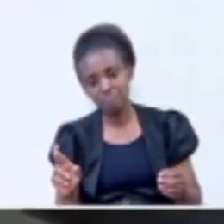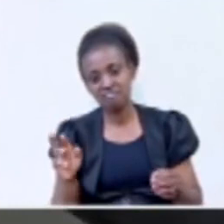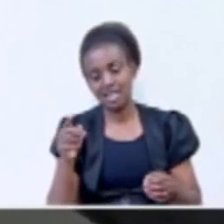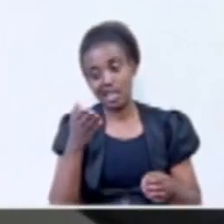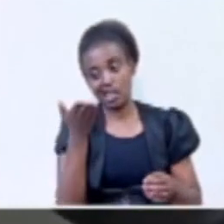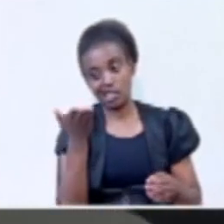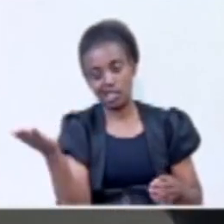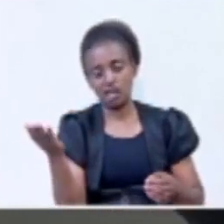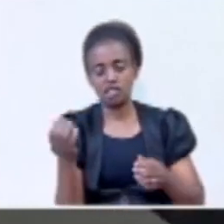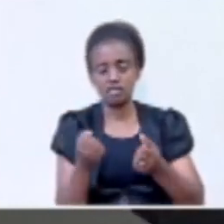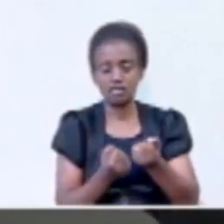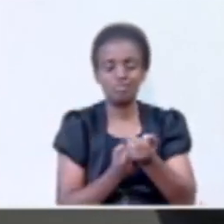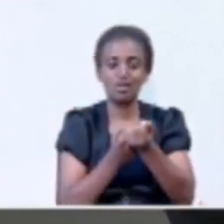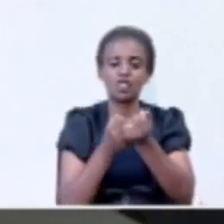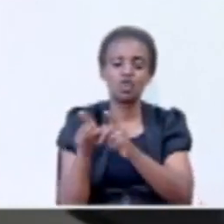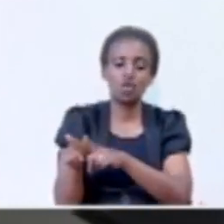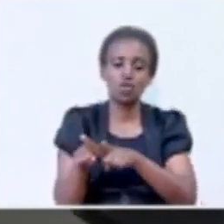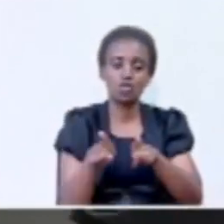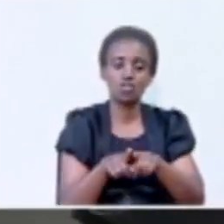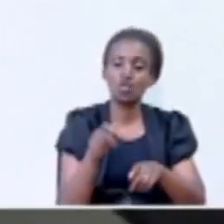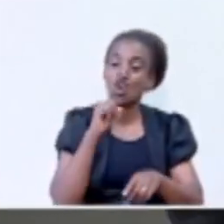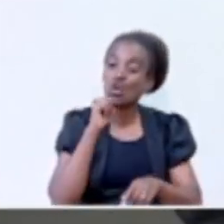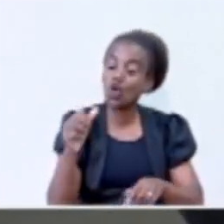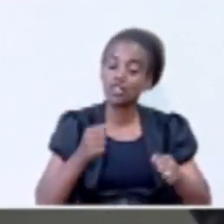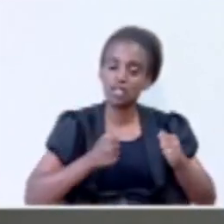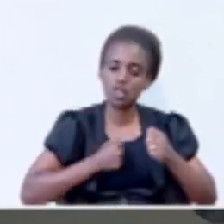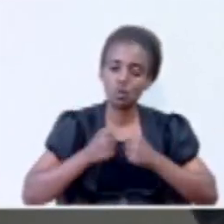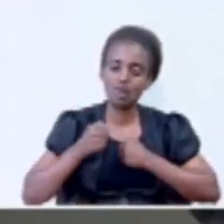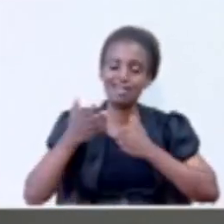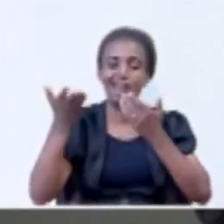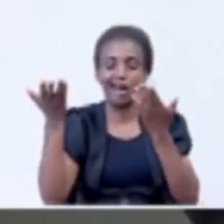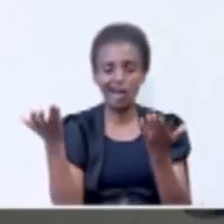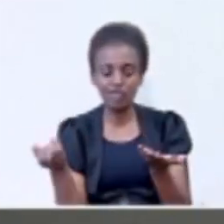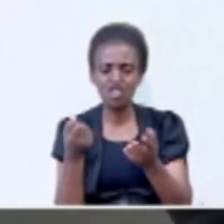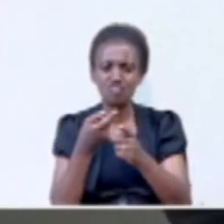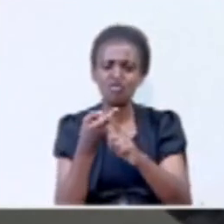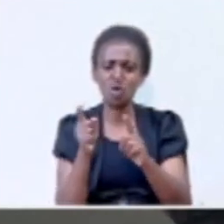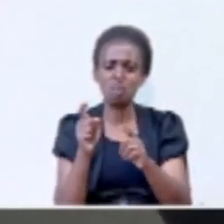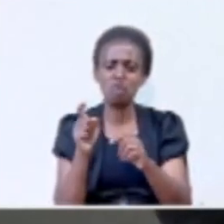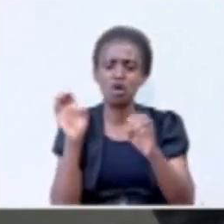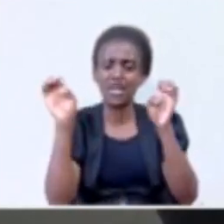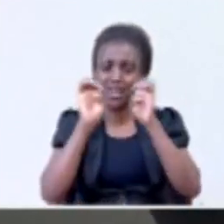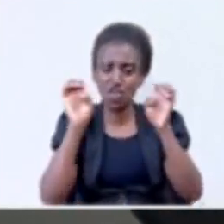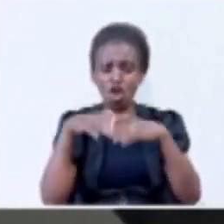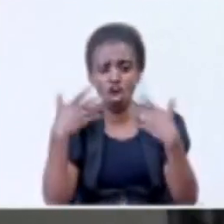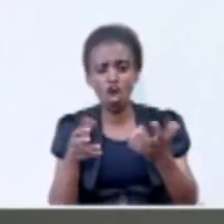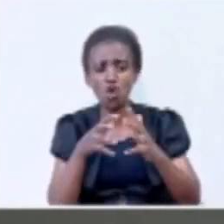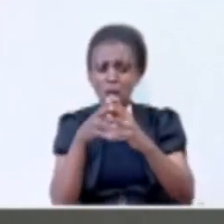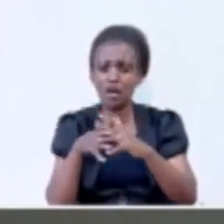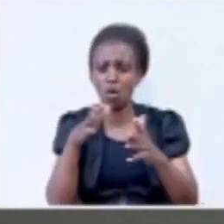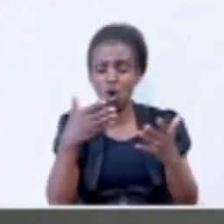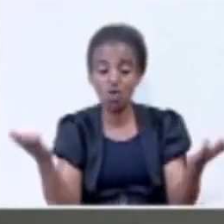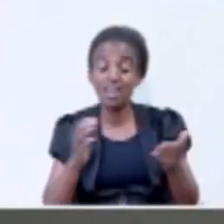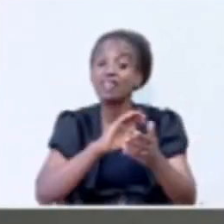their supporters also who are not Rwanda who are from Europe or America or wherever.